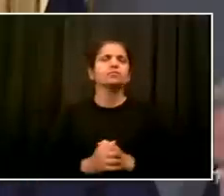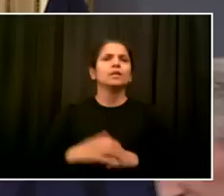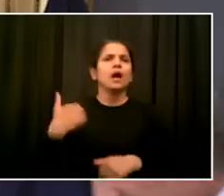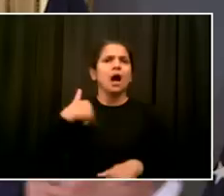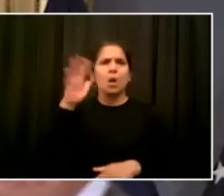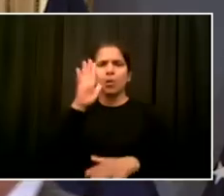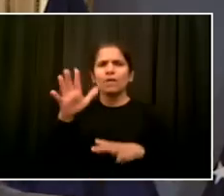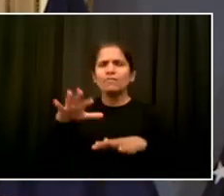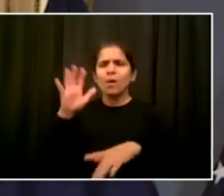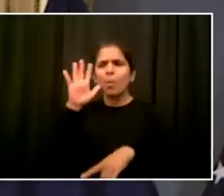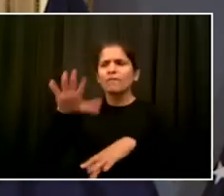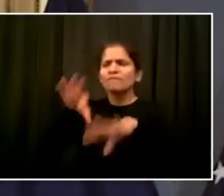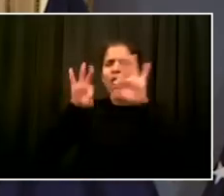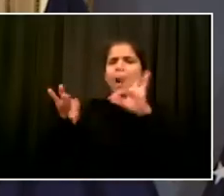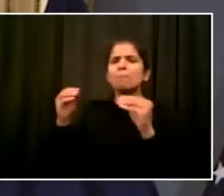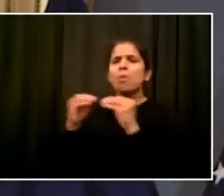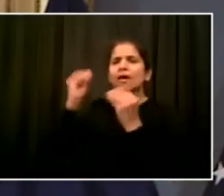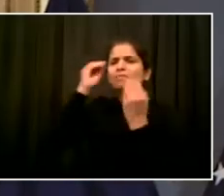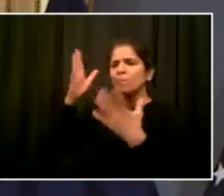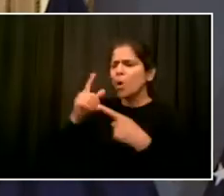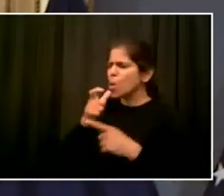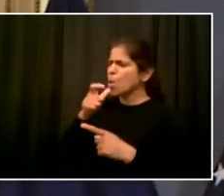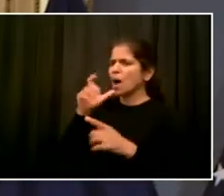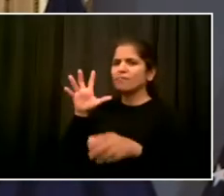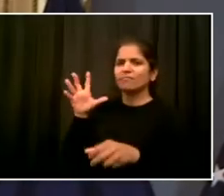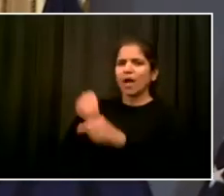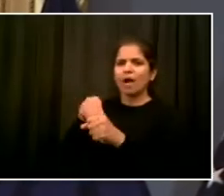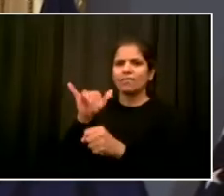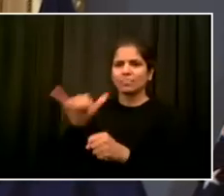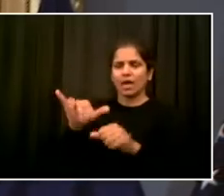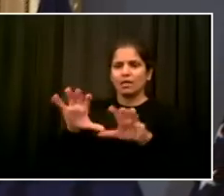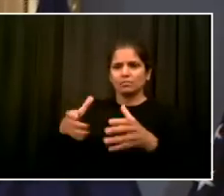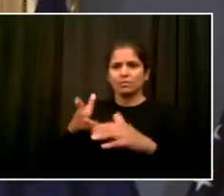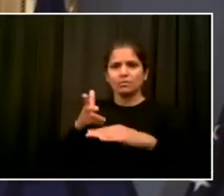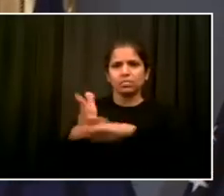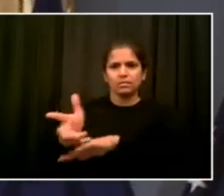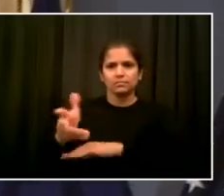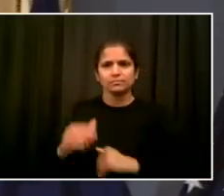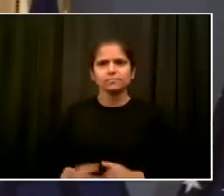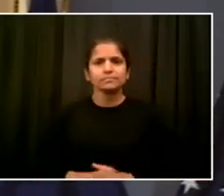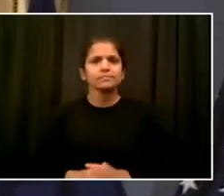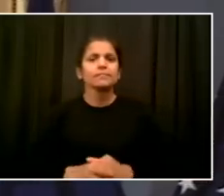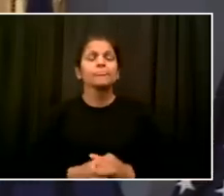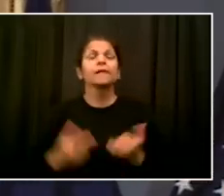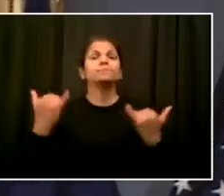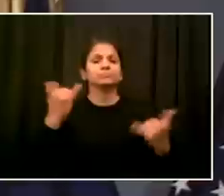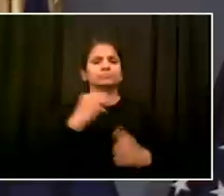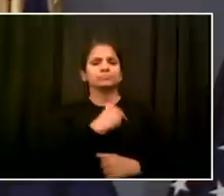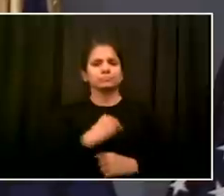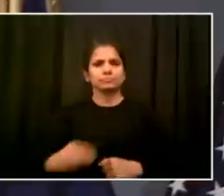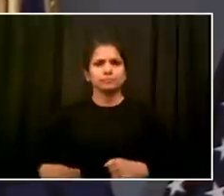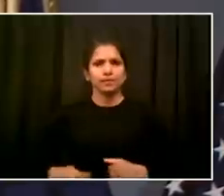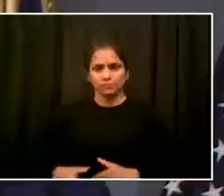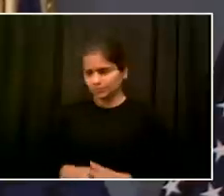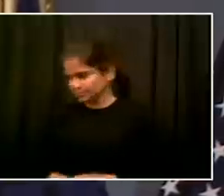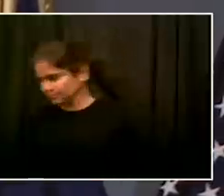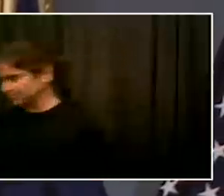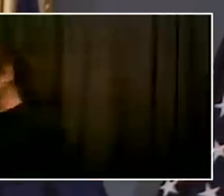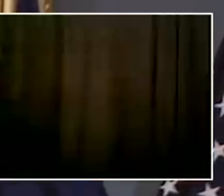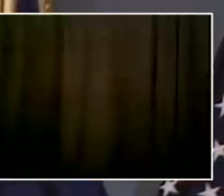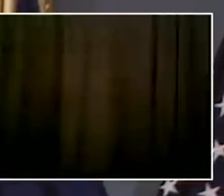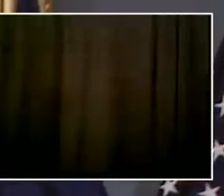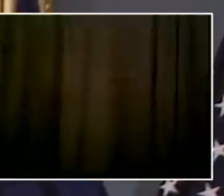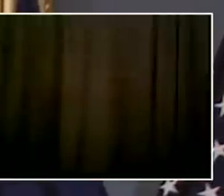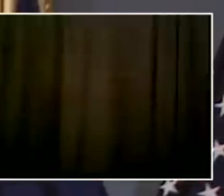Todd? Hold on. Thank you, Commissioner. I want to just, just quick amplification on this. Again, we all better get back to the humanity